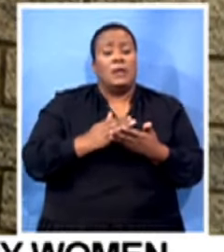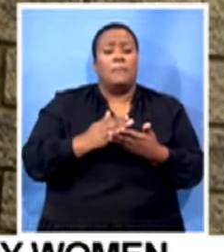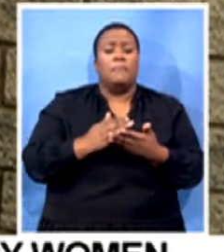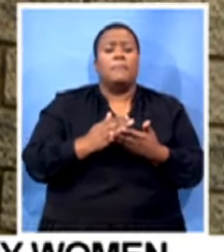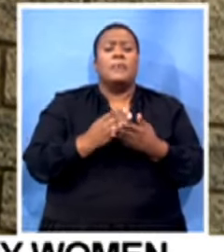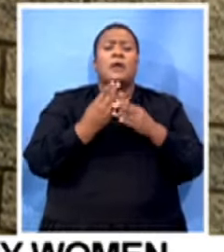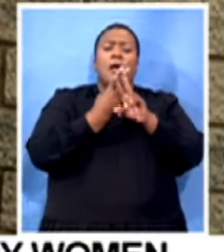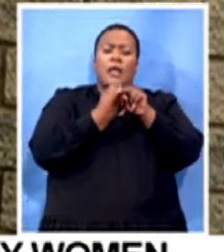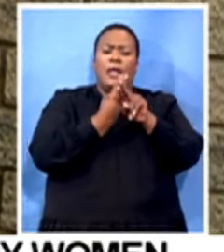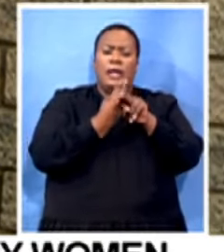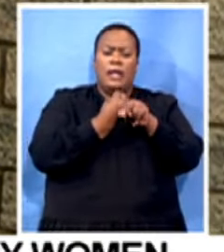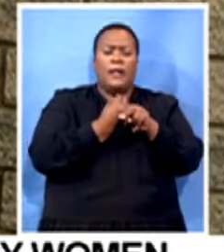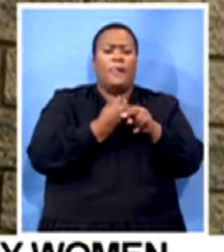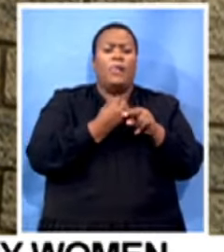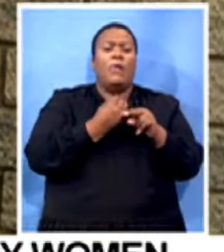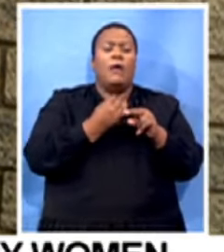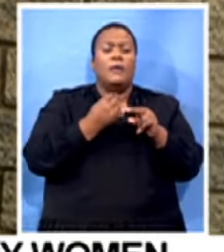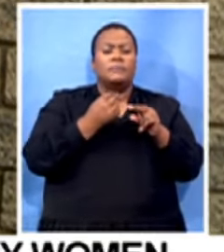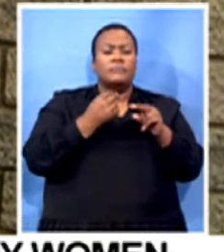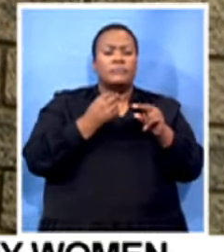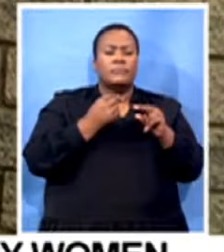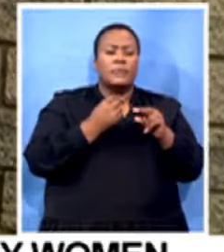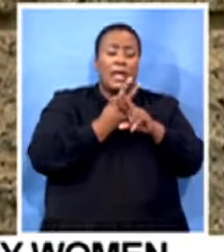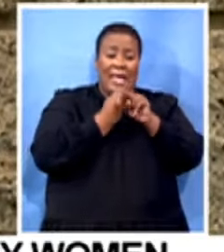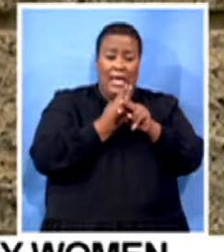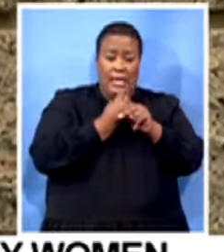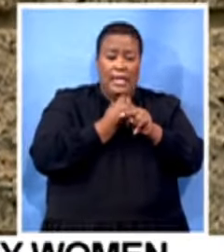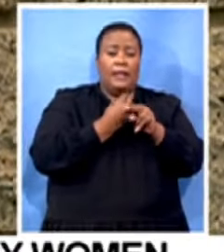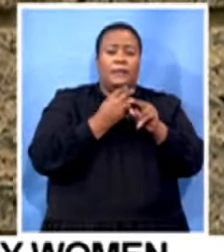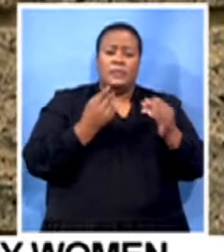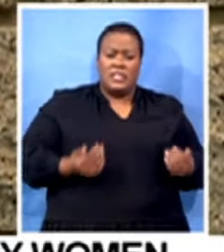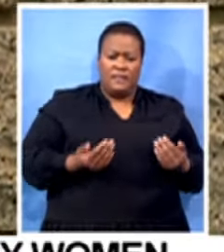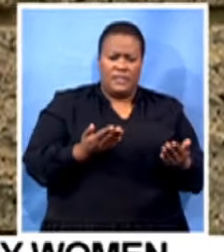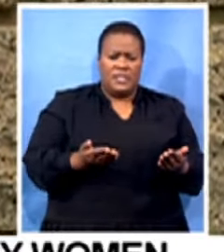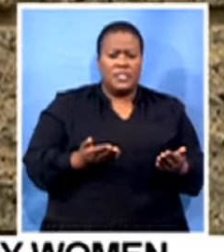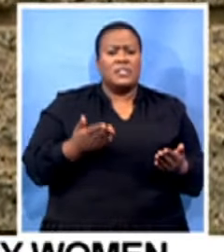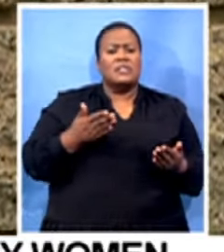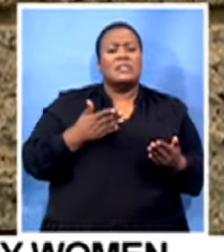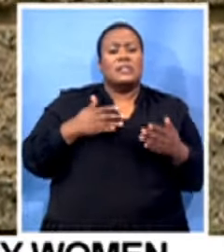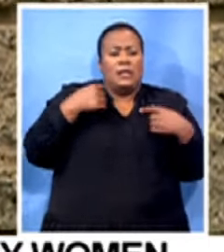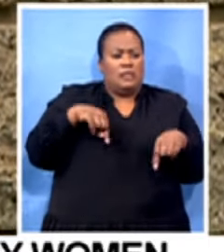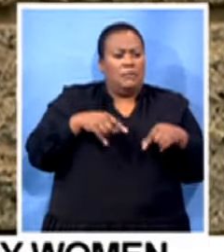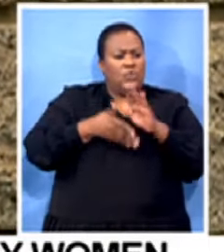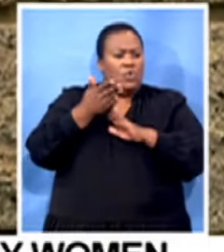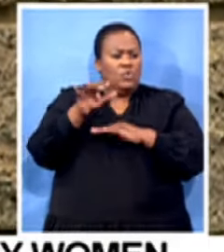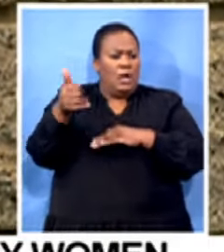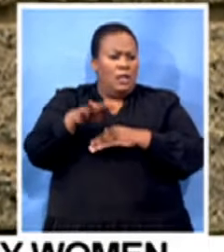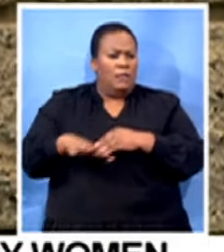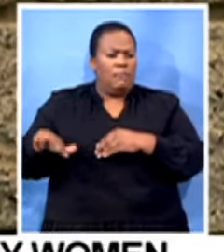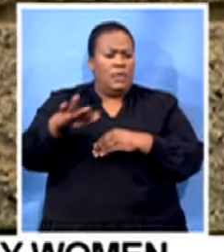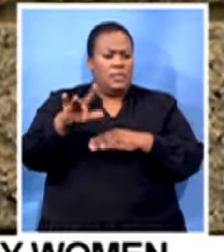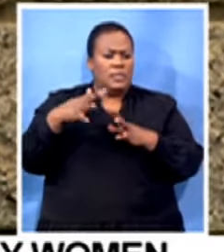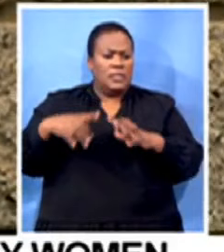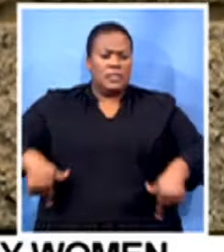-hailing services are also reluctant to travel to certain areas, such as Nyanga. MKEFA officially launched